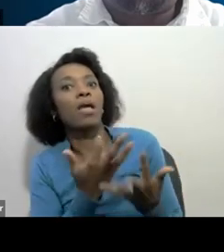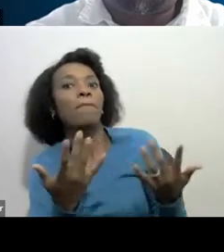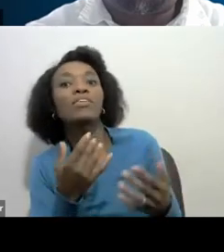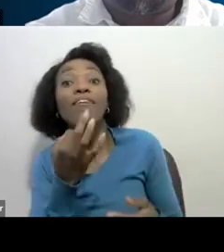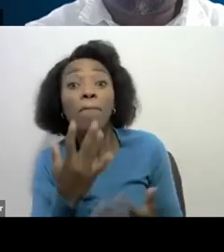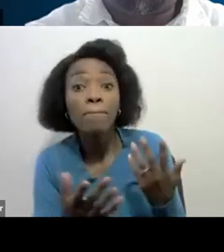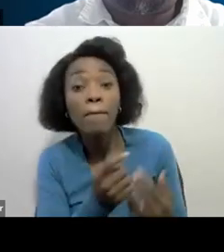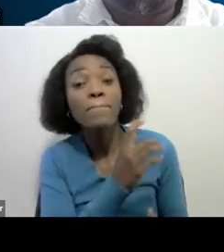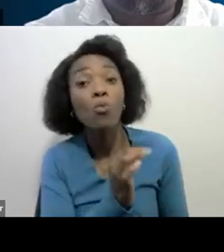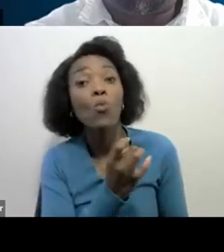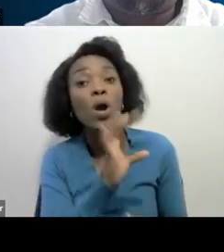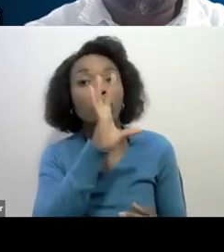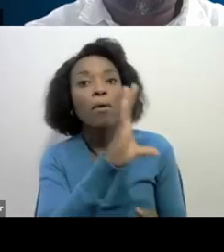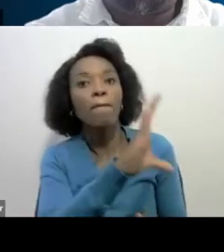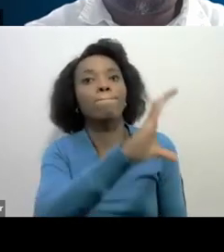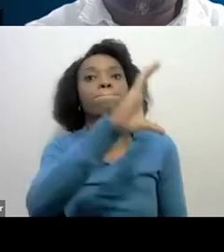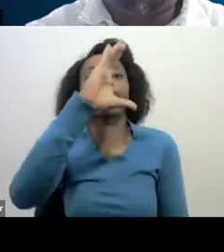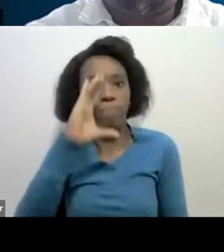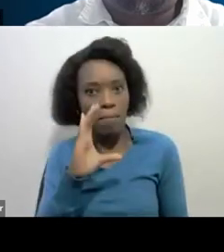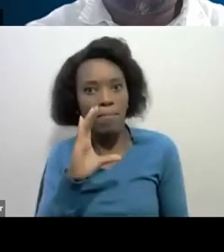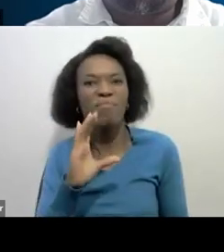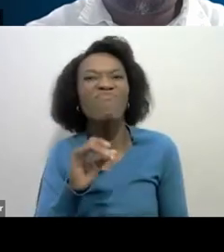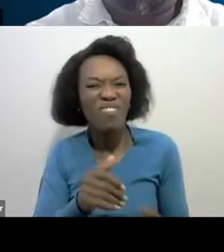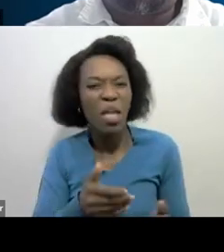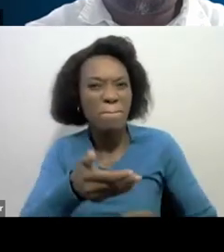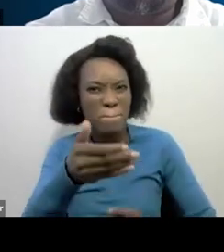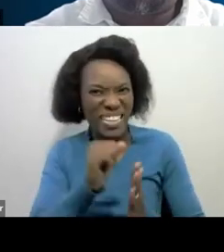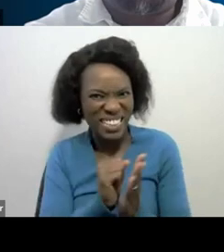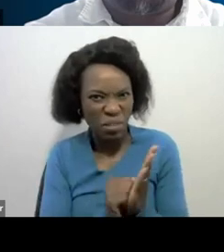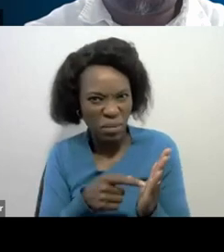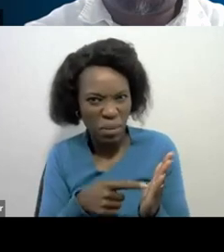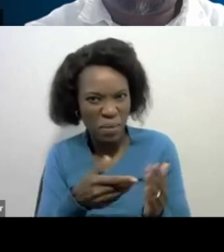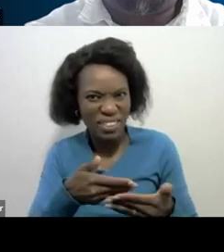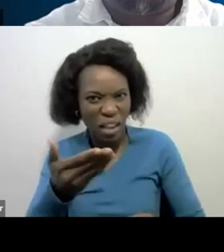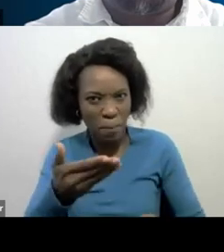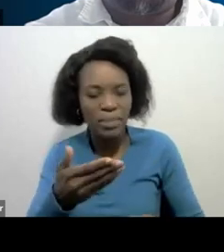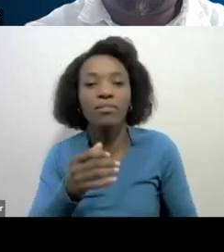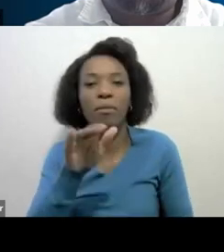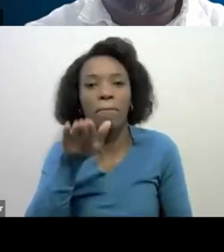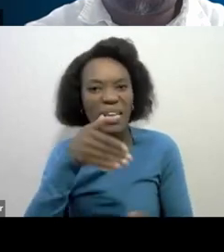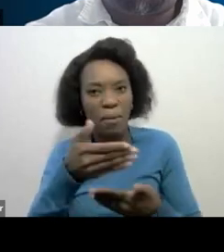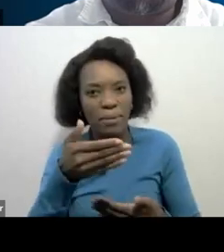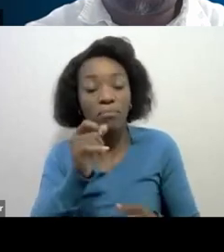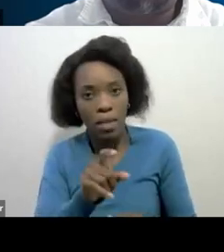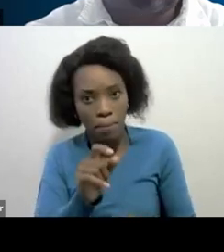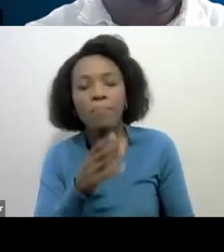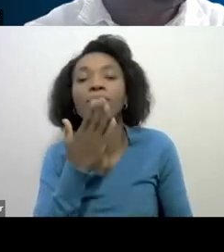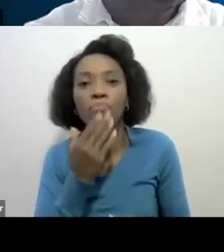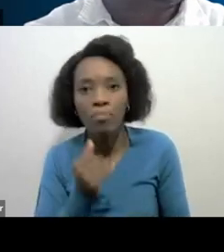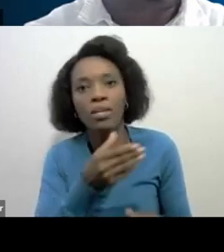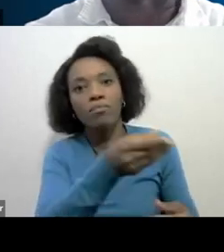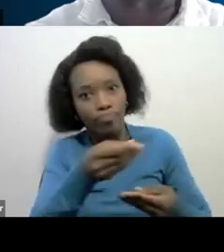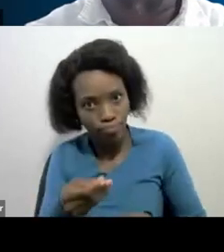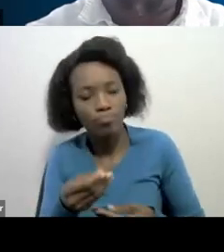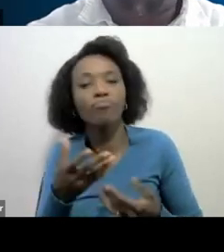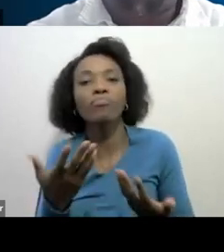you bring us that specific bank statement also bring us the contract so that you are able to do the assessment based on